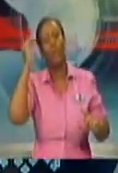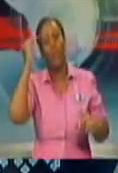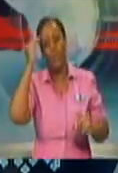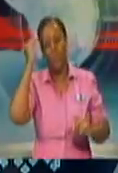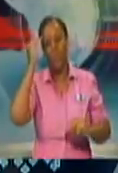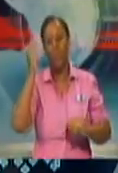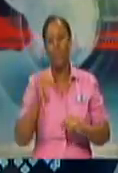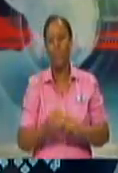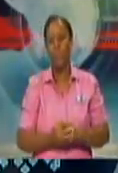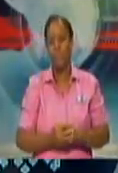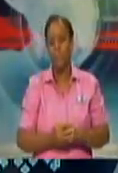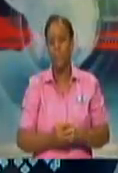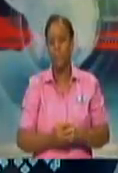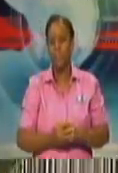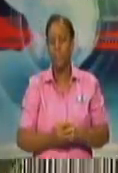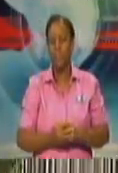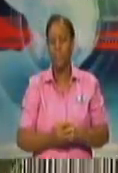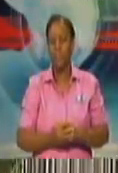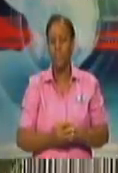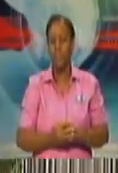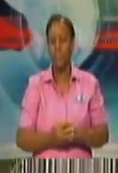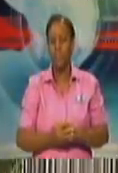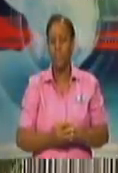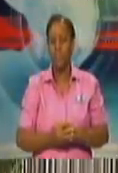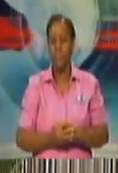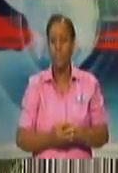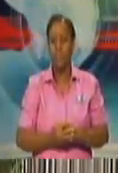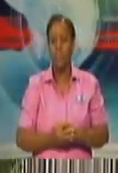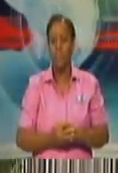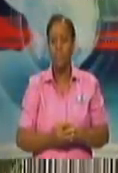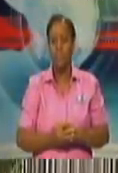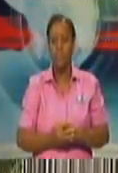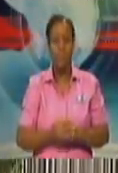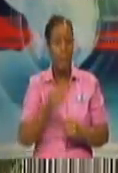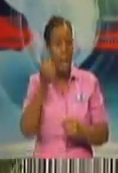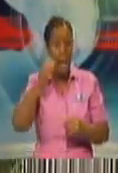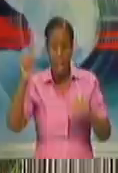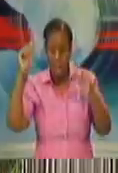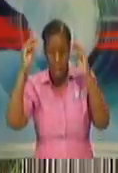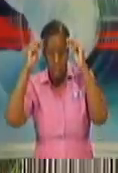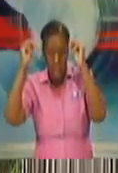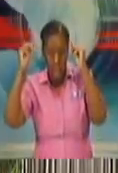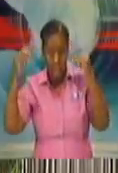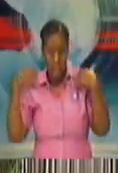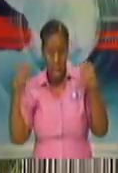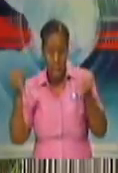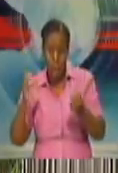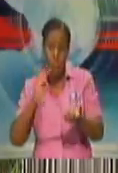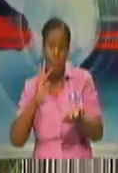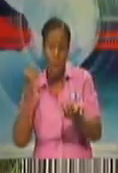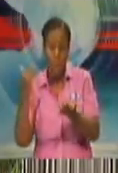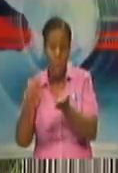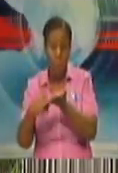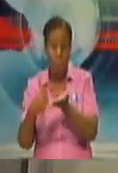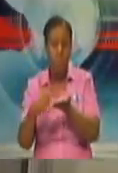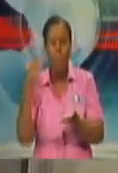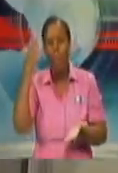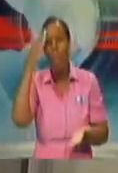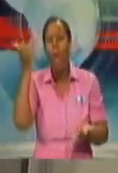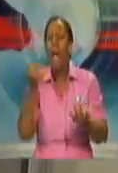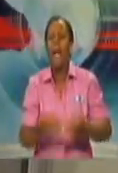measures. Richard, let me just come in here from a policy perspective to tell you why this is so important.